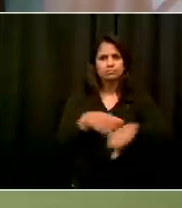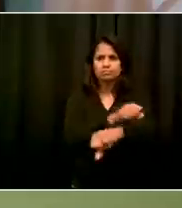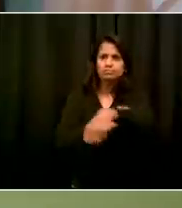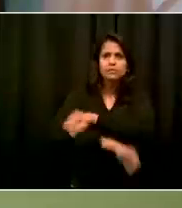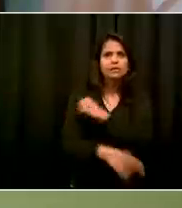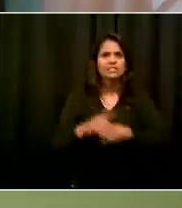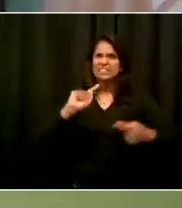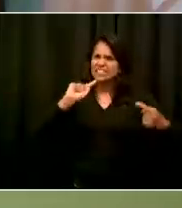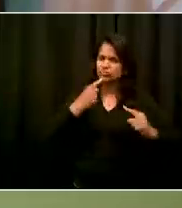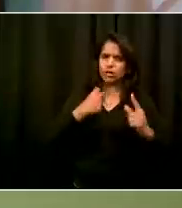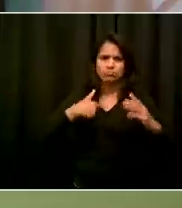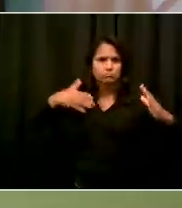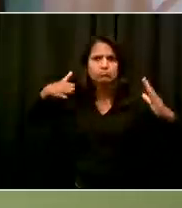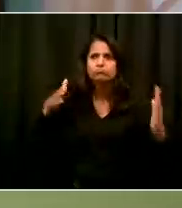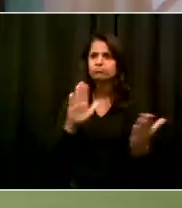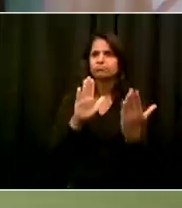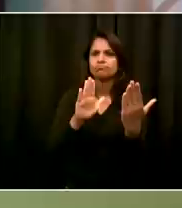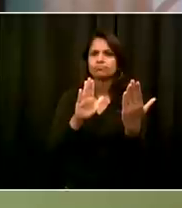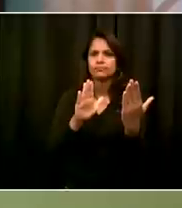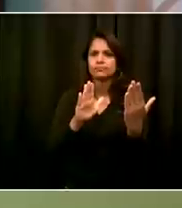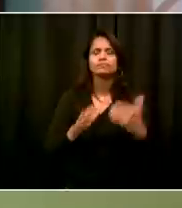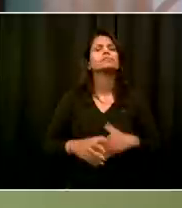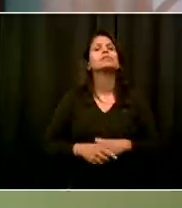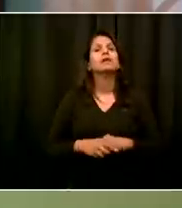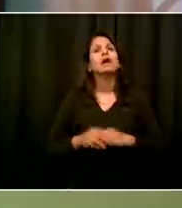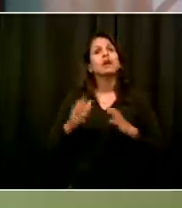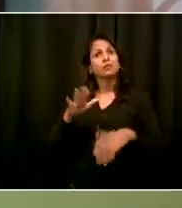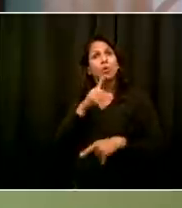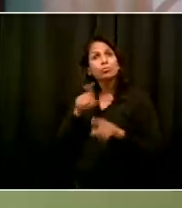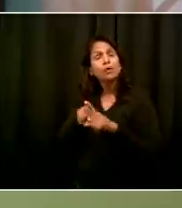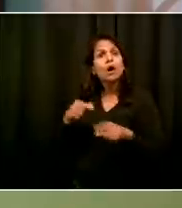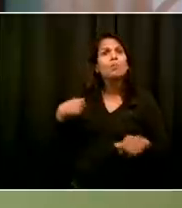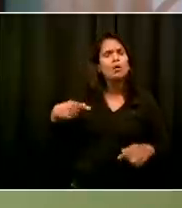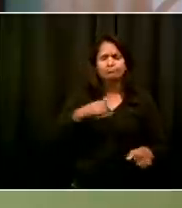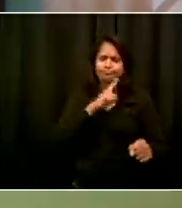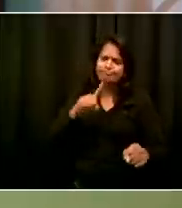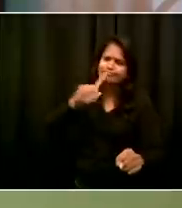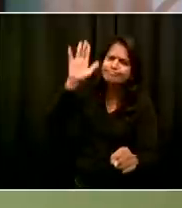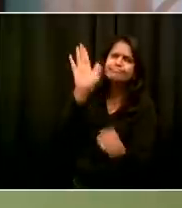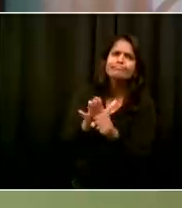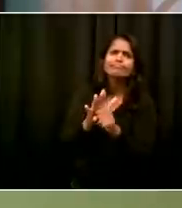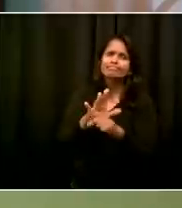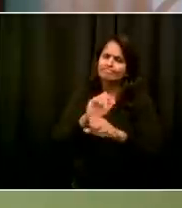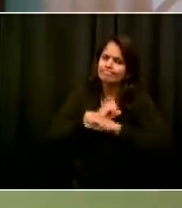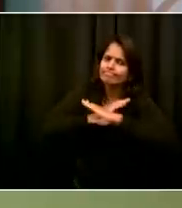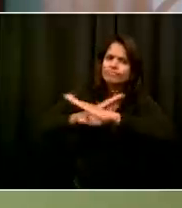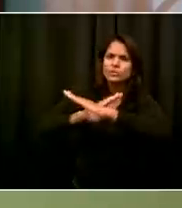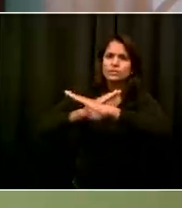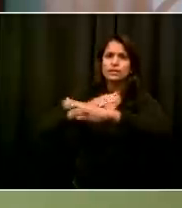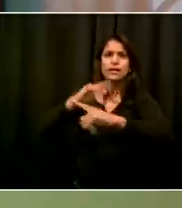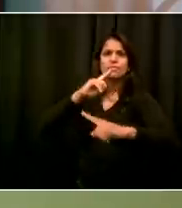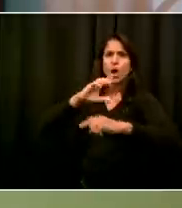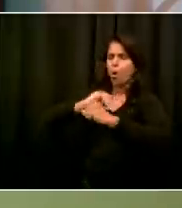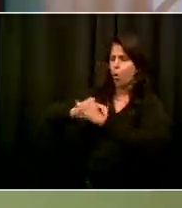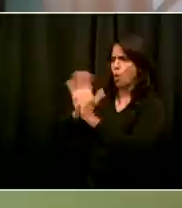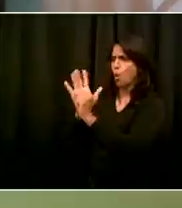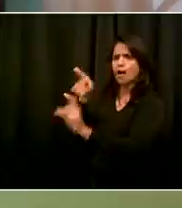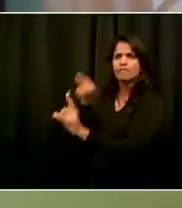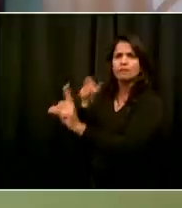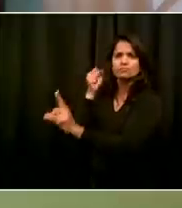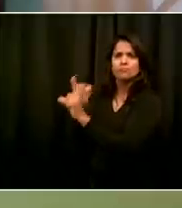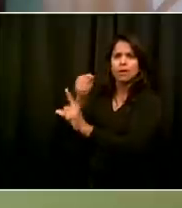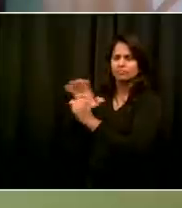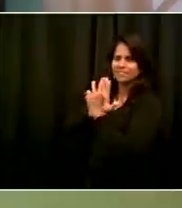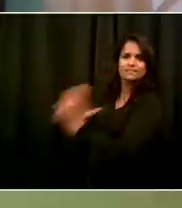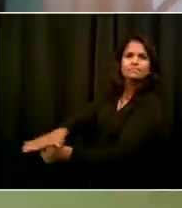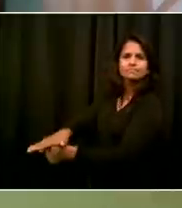commitment to continuously driving disease down. You know, a number of other jurisdictions, both in the United States and other parts